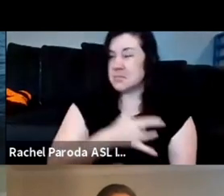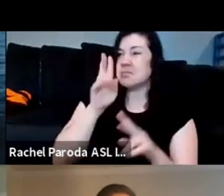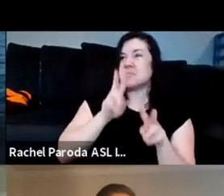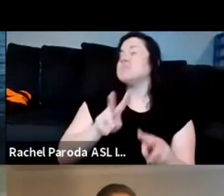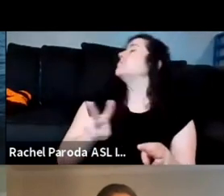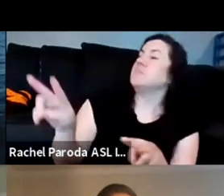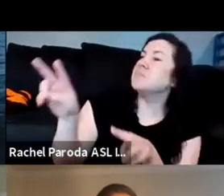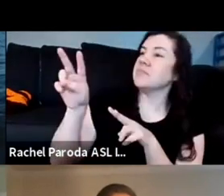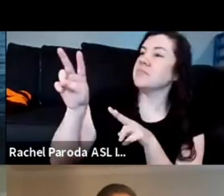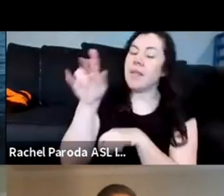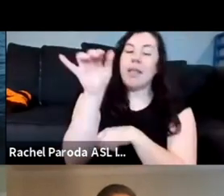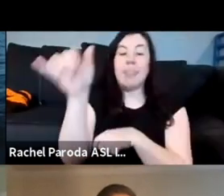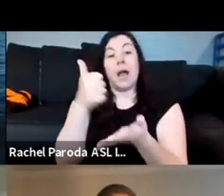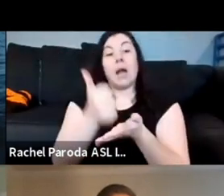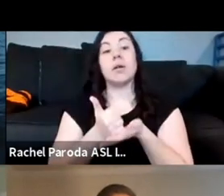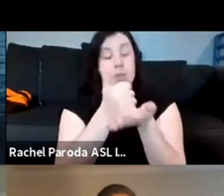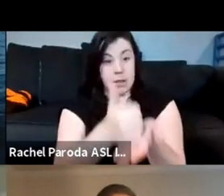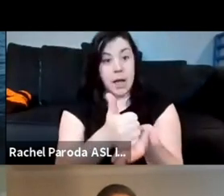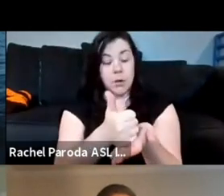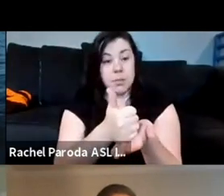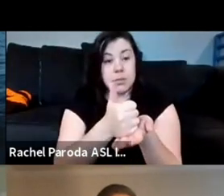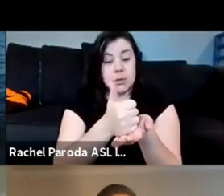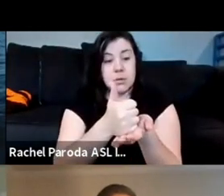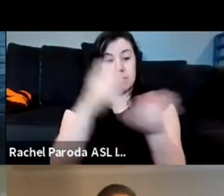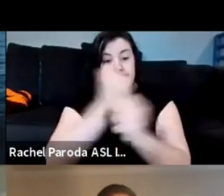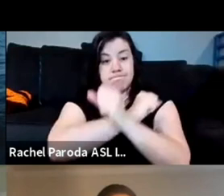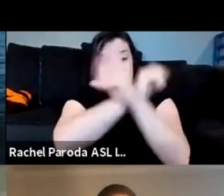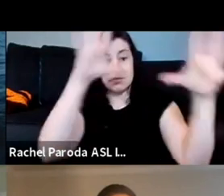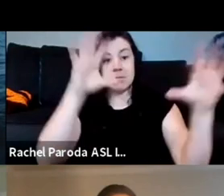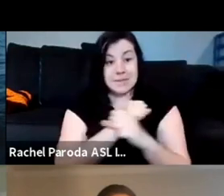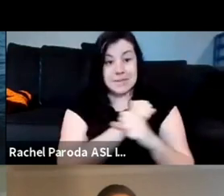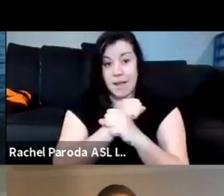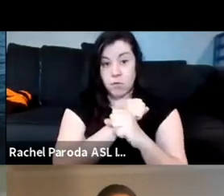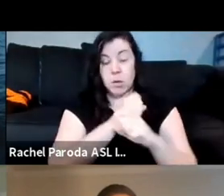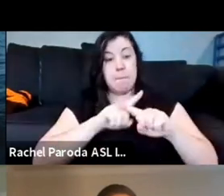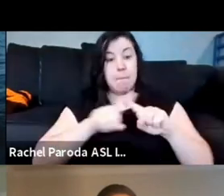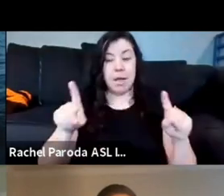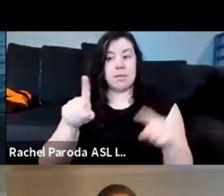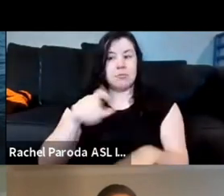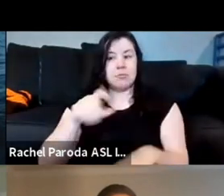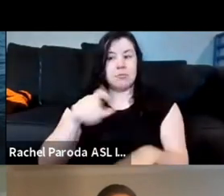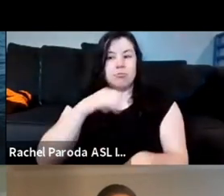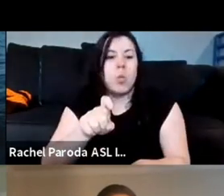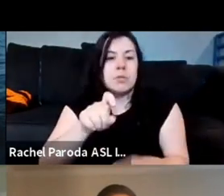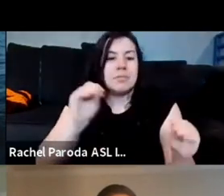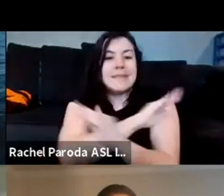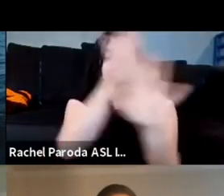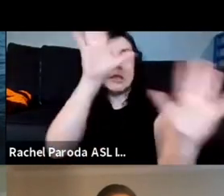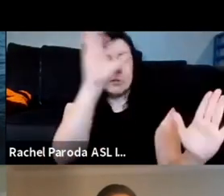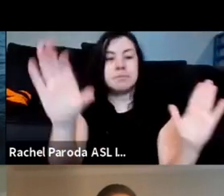are doing some of that work um that you're doing person to person um in the in in your gallery tours